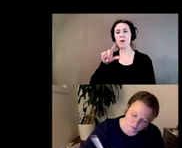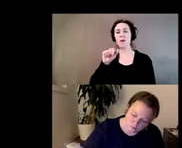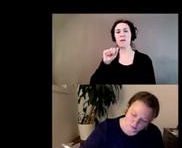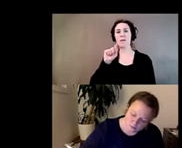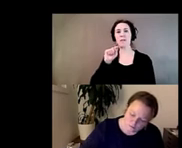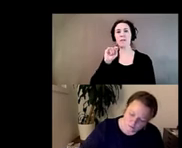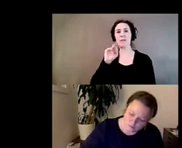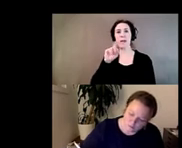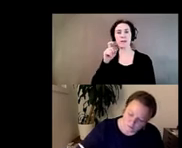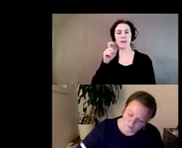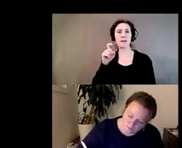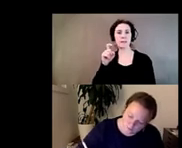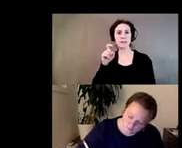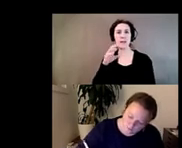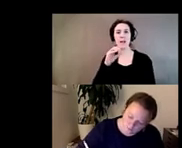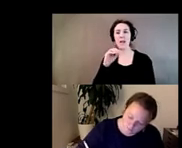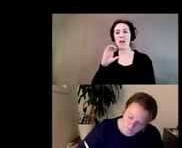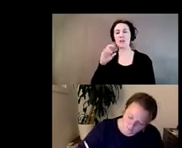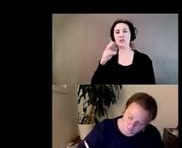Chicanx art making